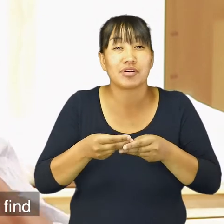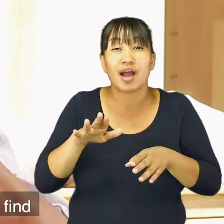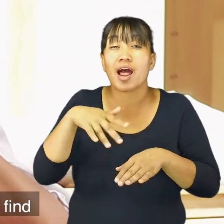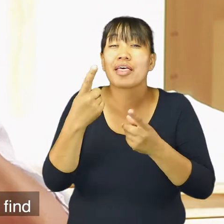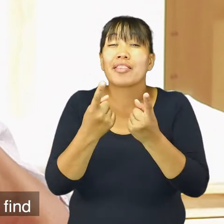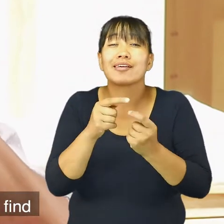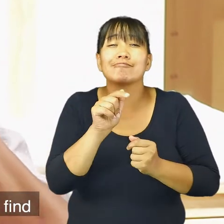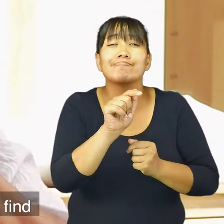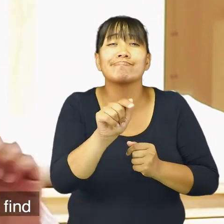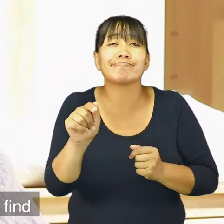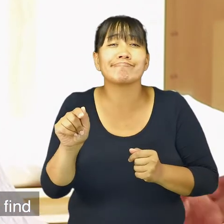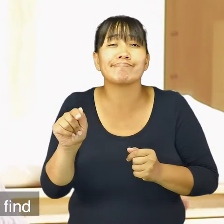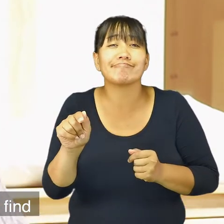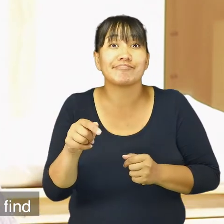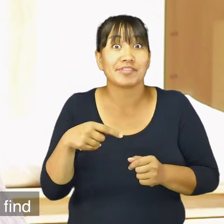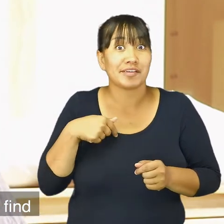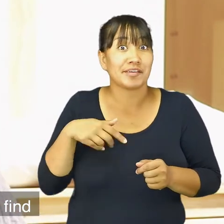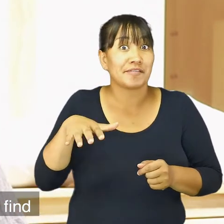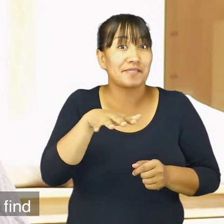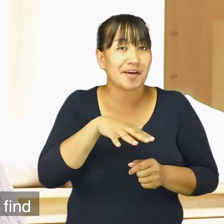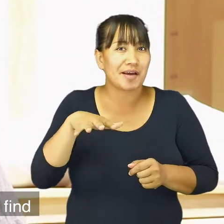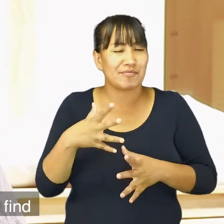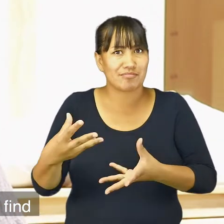There were other artefacts that came with it.